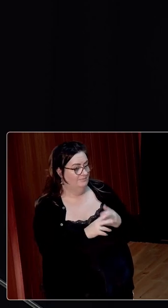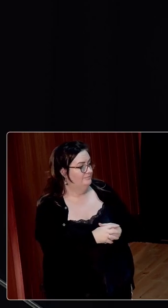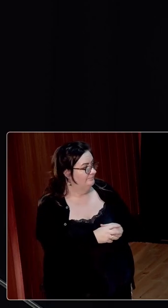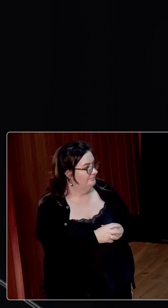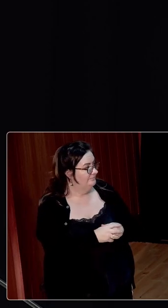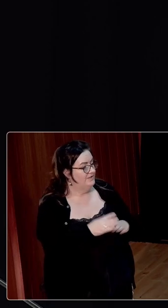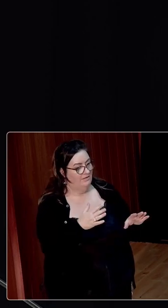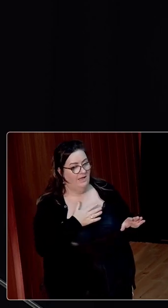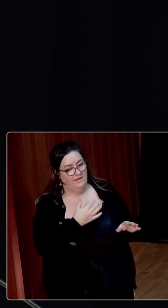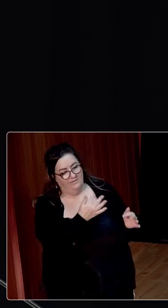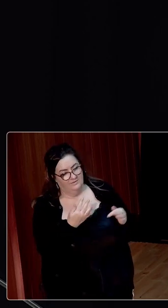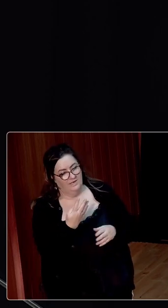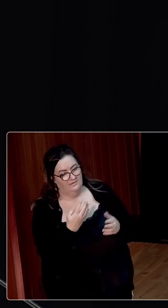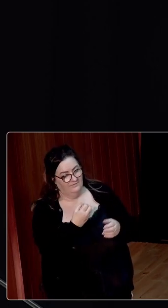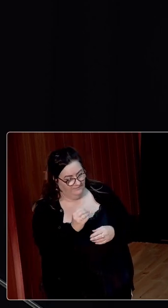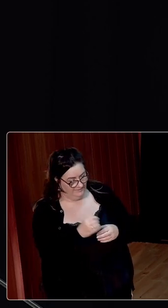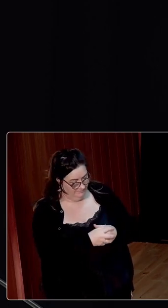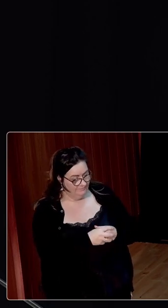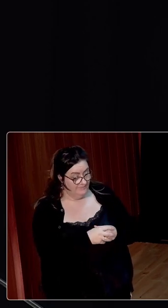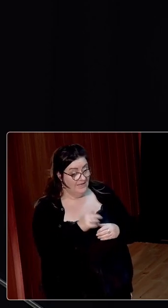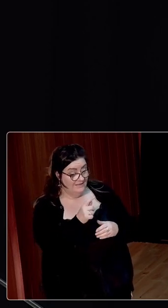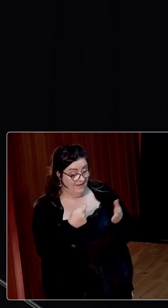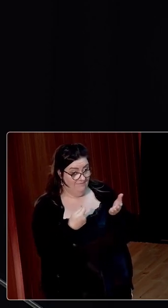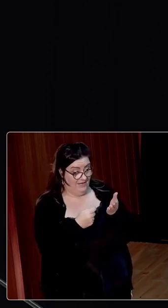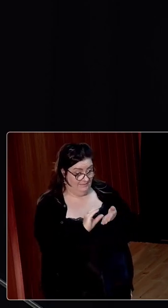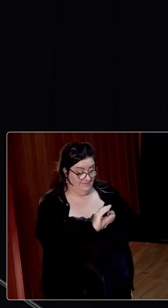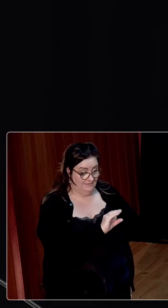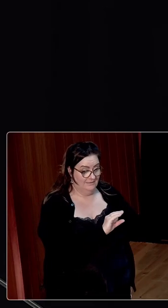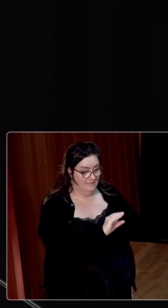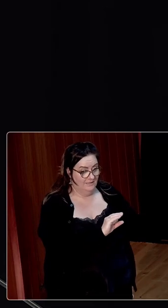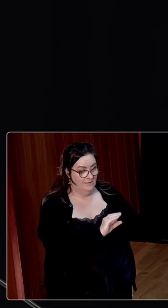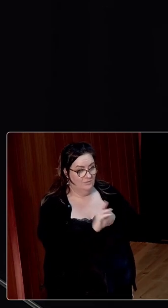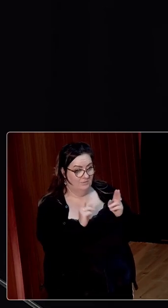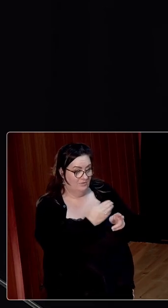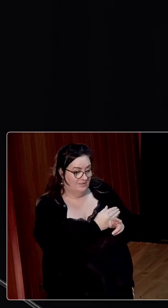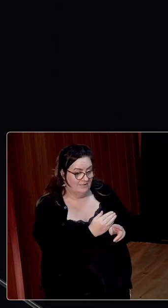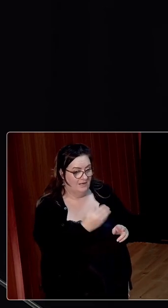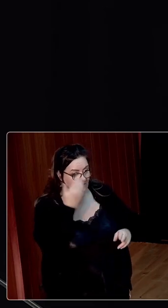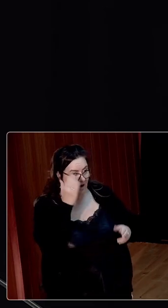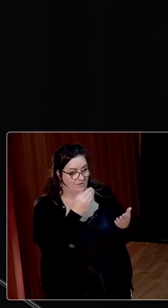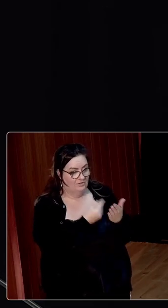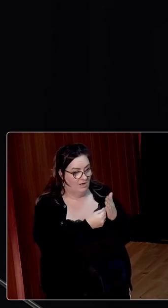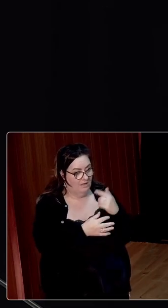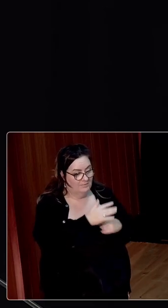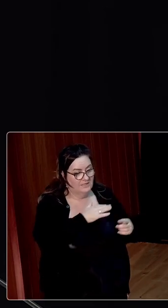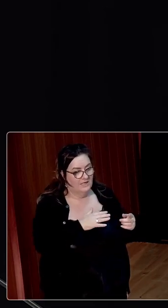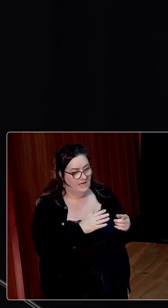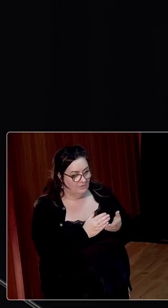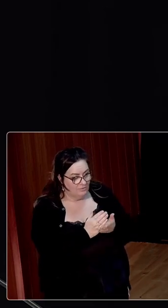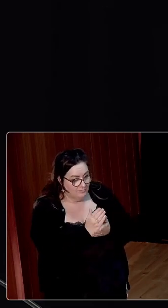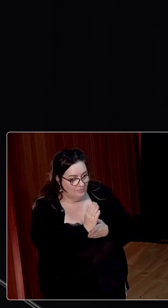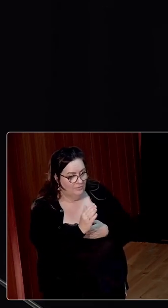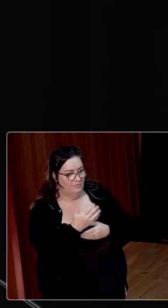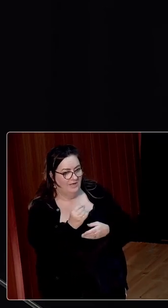sorry, after 1950. This was the investment which was intended to kickstart the Irish economy and bring prosperity through the